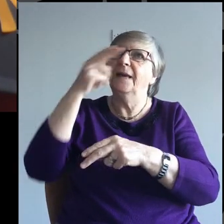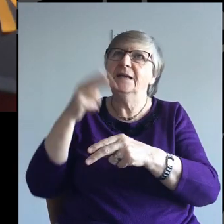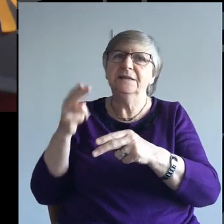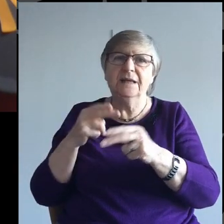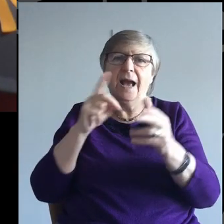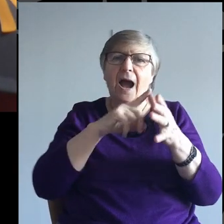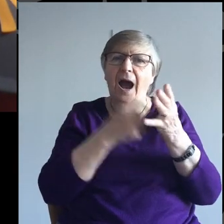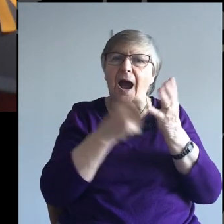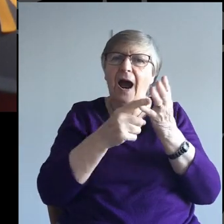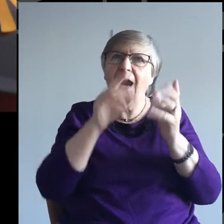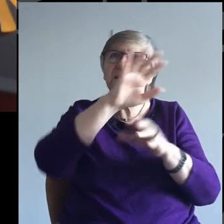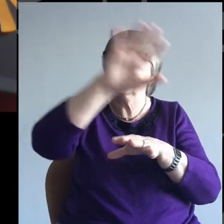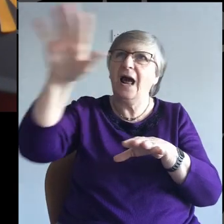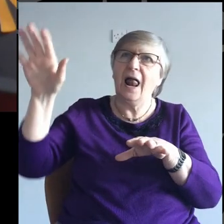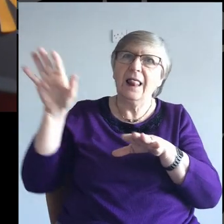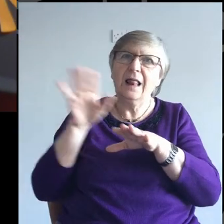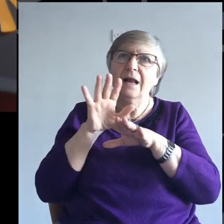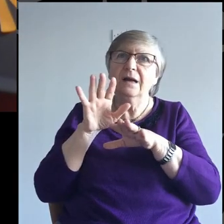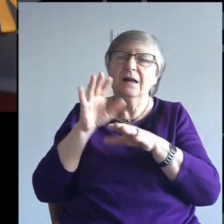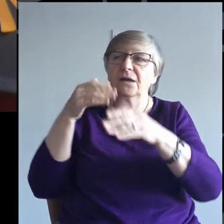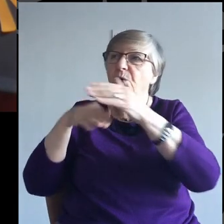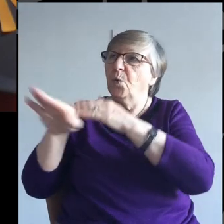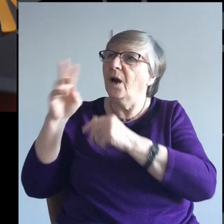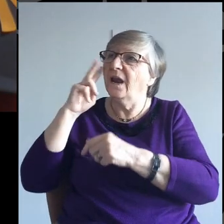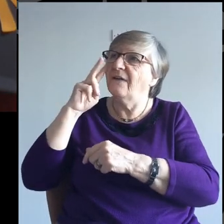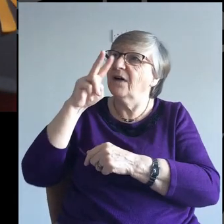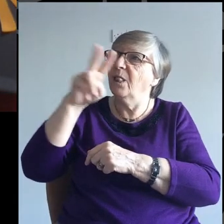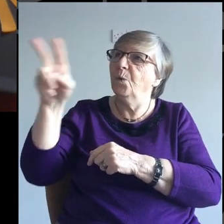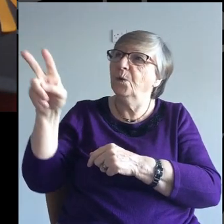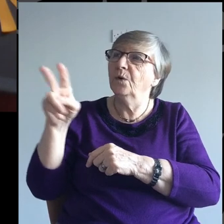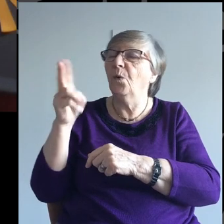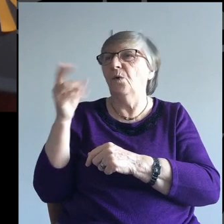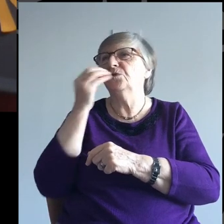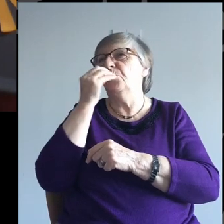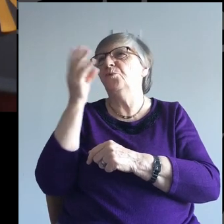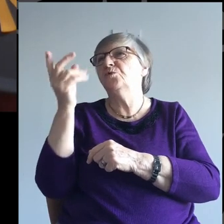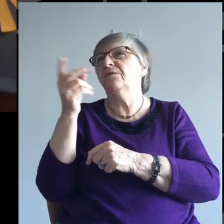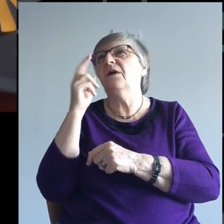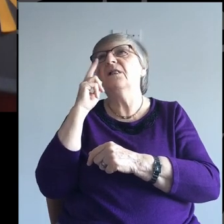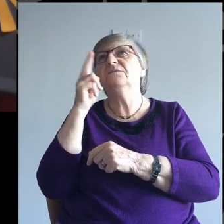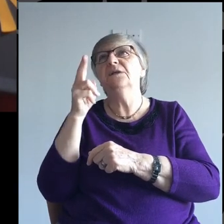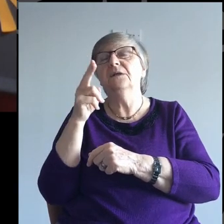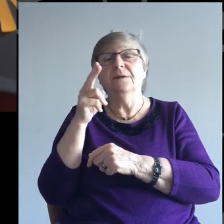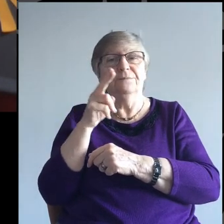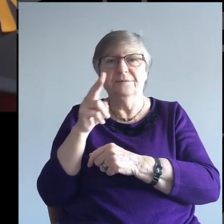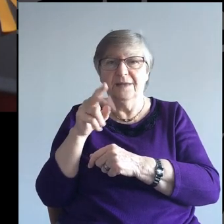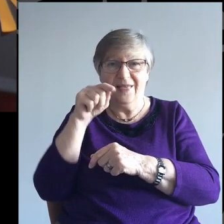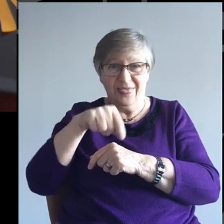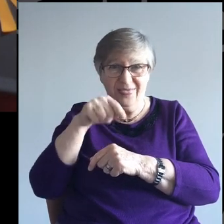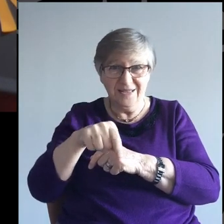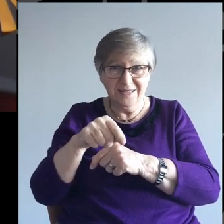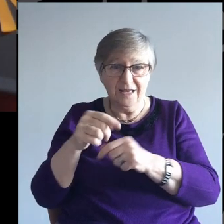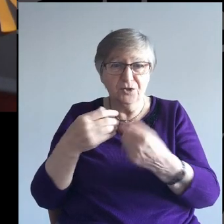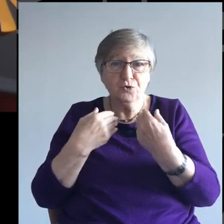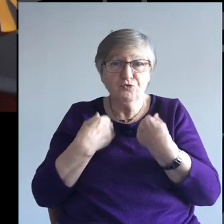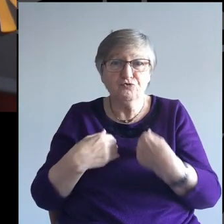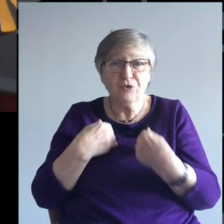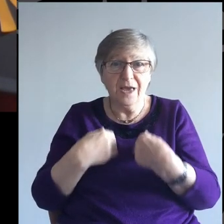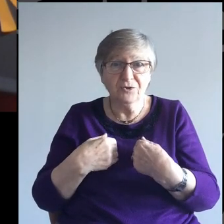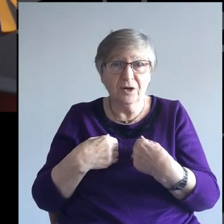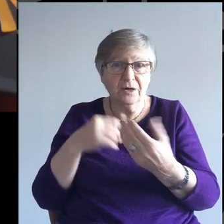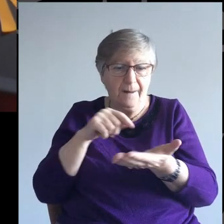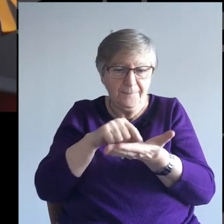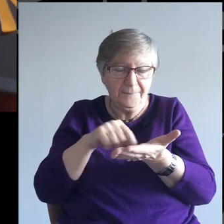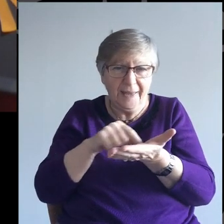somewhere where if you're in the neighborhood, you'll maybe go in and have another look at it. It's treasure. It's pearl of great